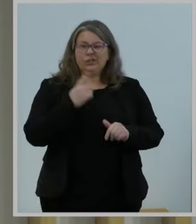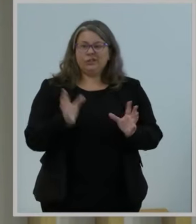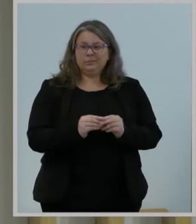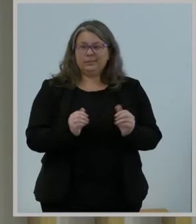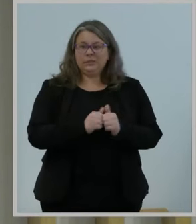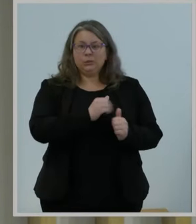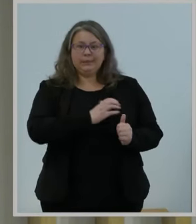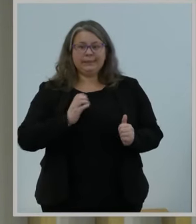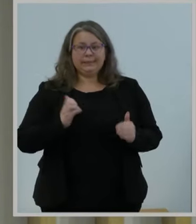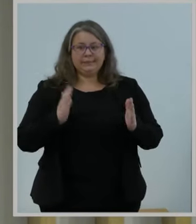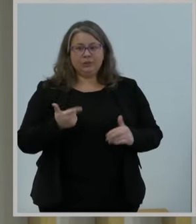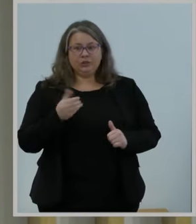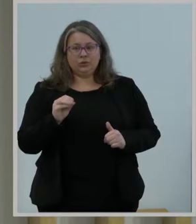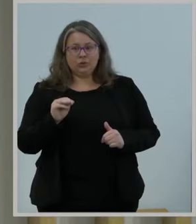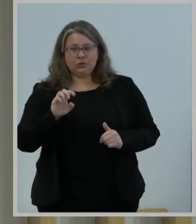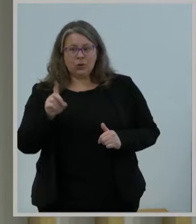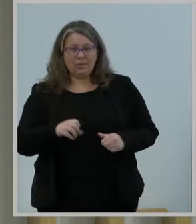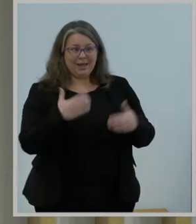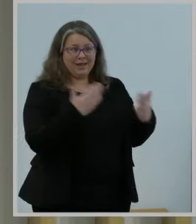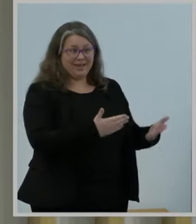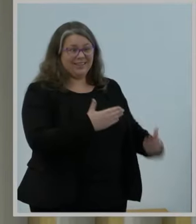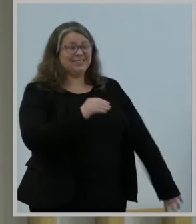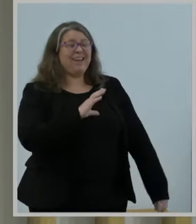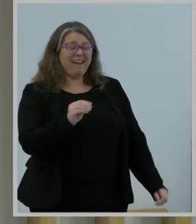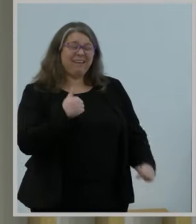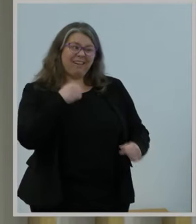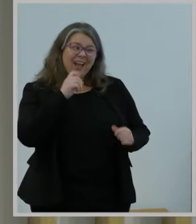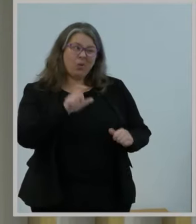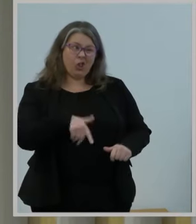is definitely the one where Commissioner Carr ate the most snacks.